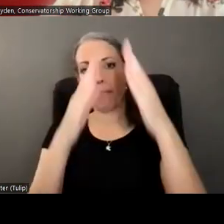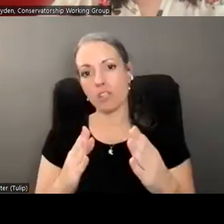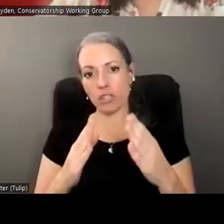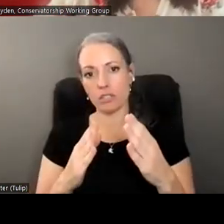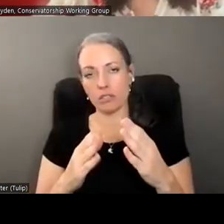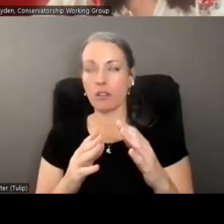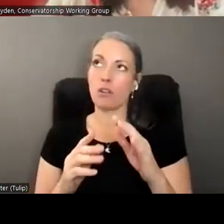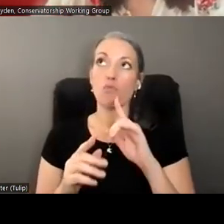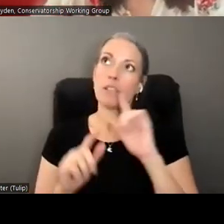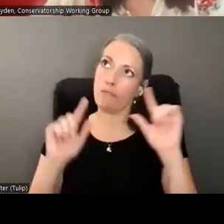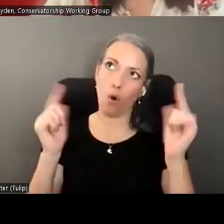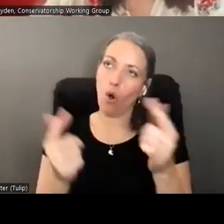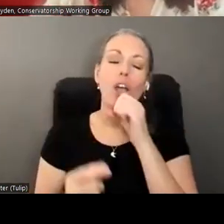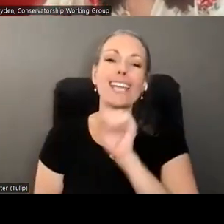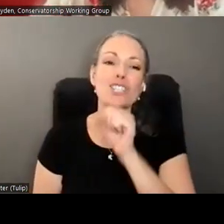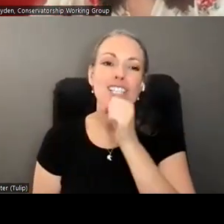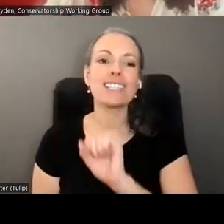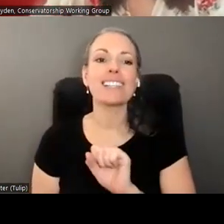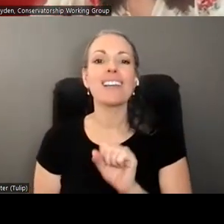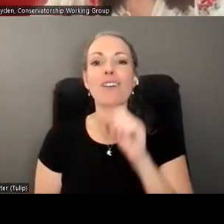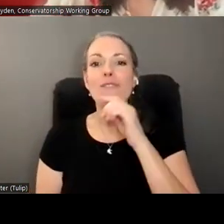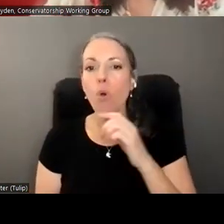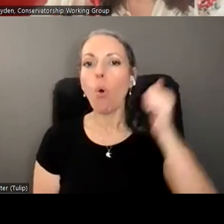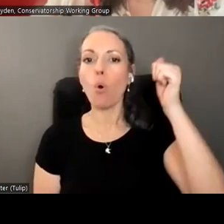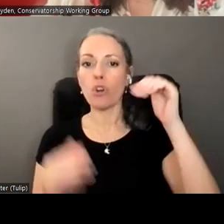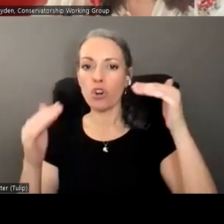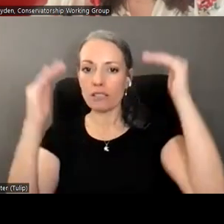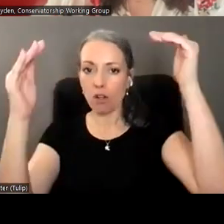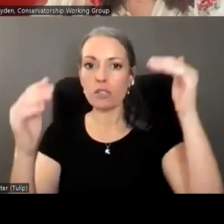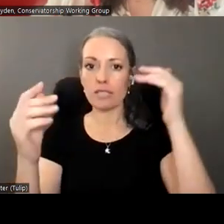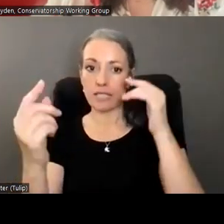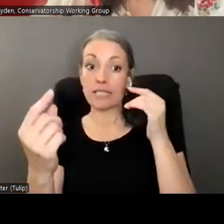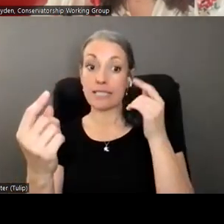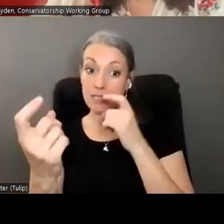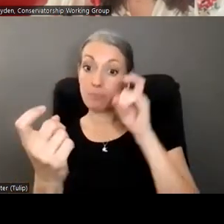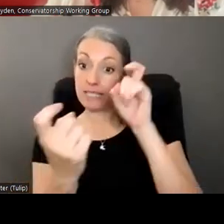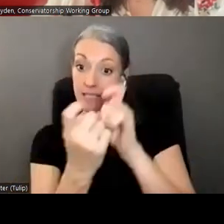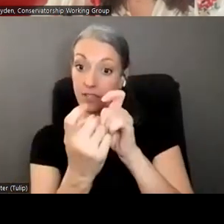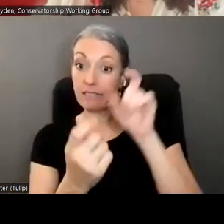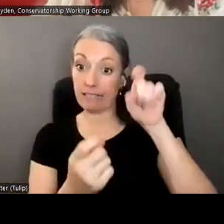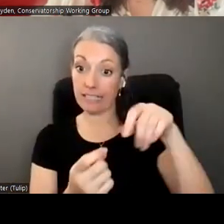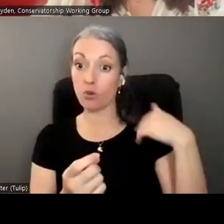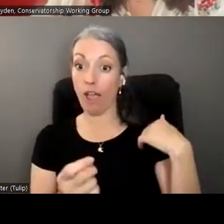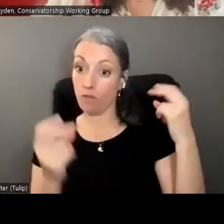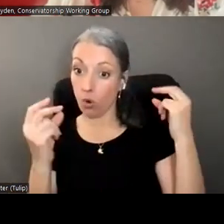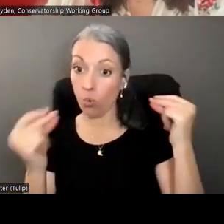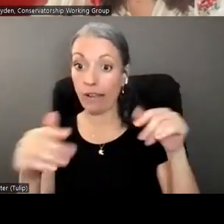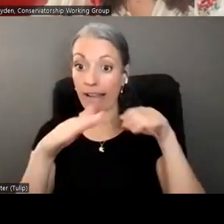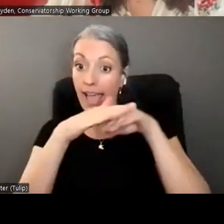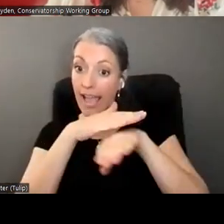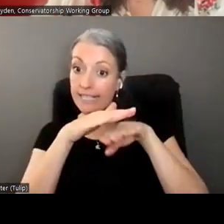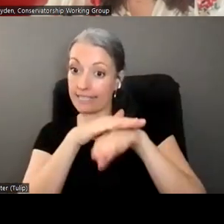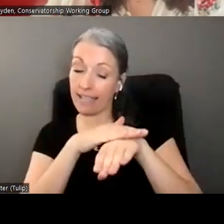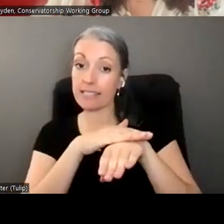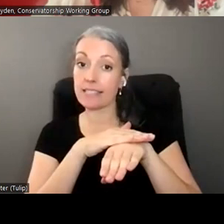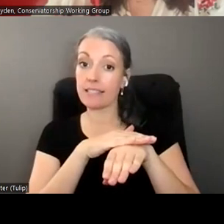well, all ages. Older adults though, in particular, really need to have immediate access to